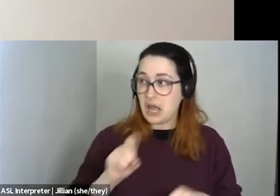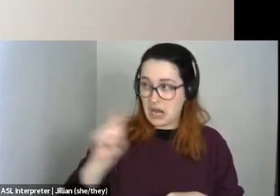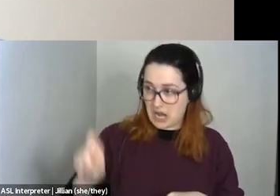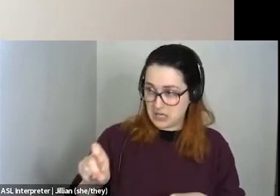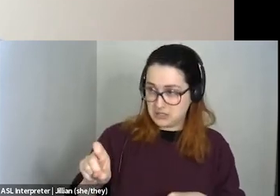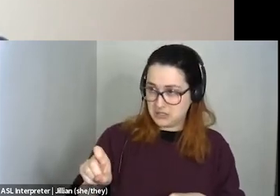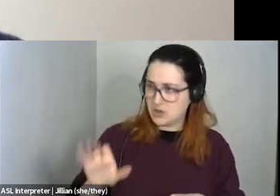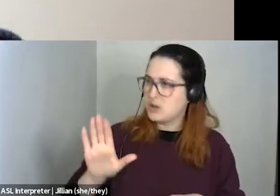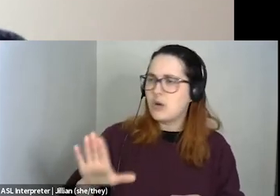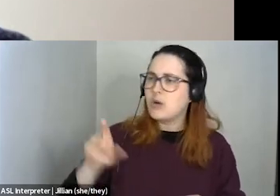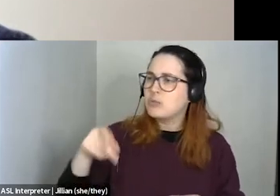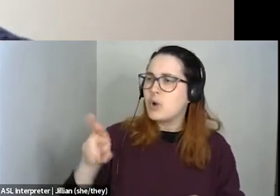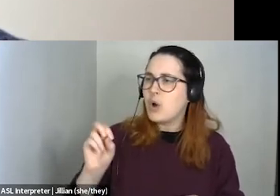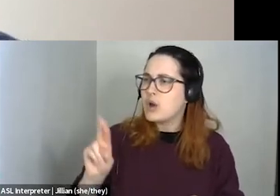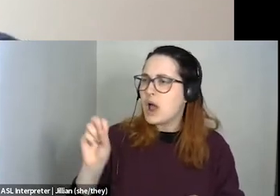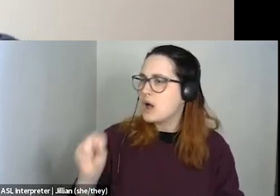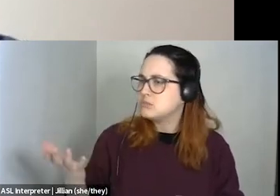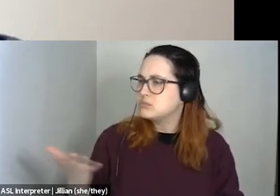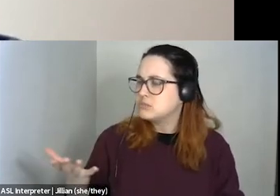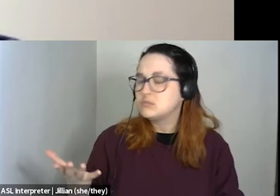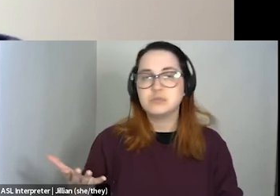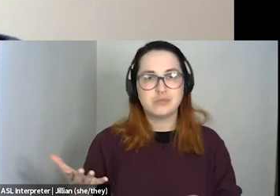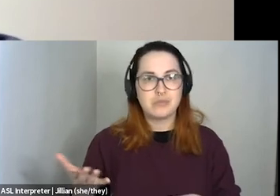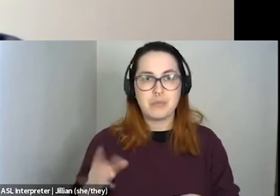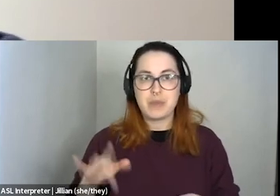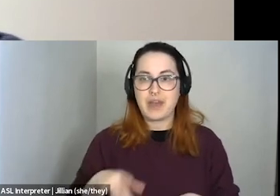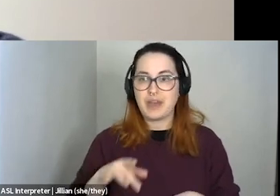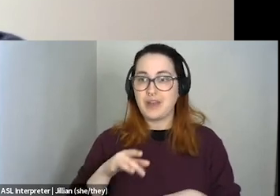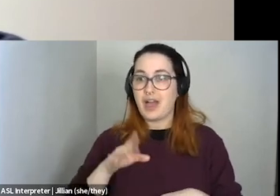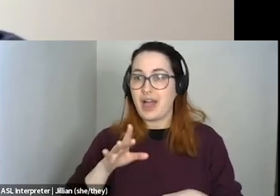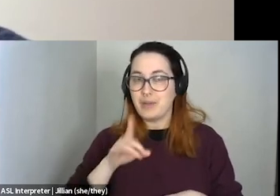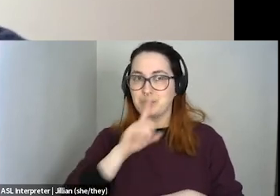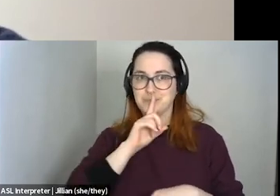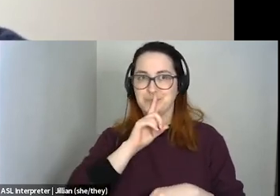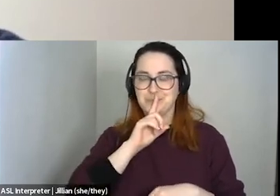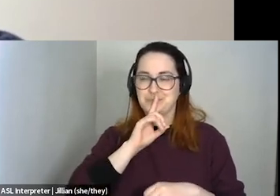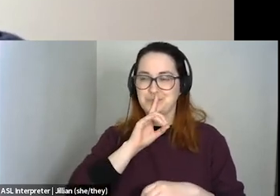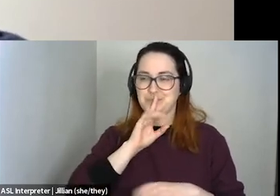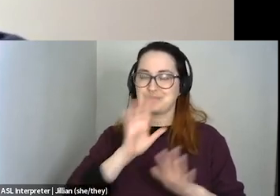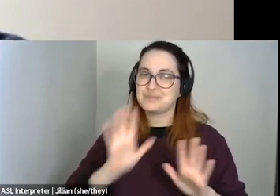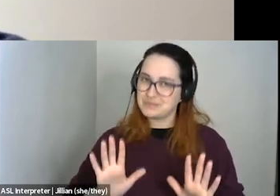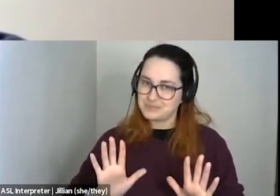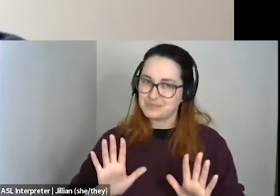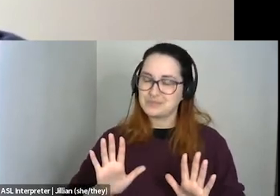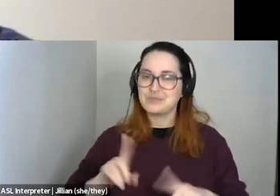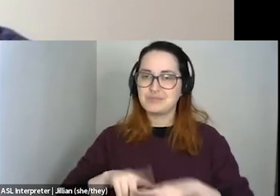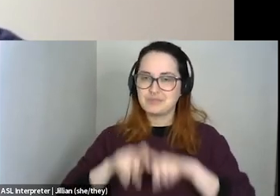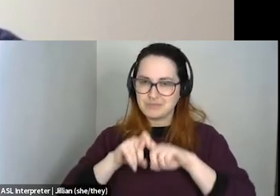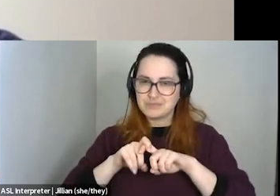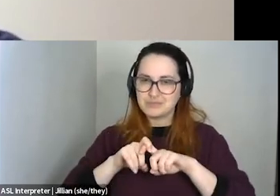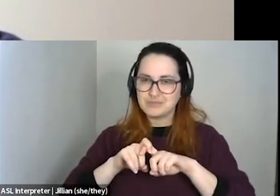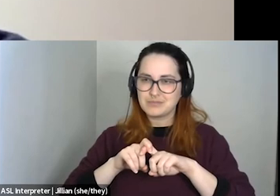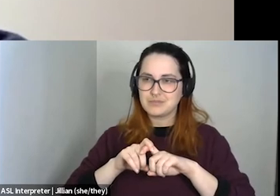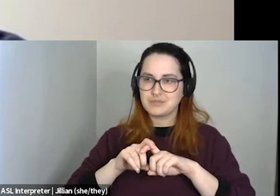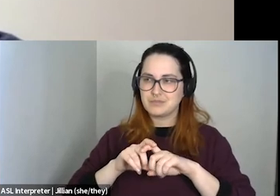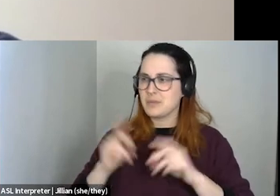uh, what pronouns would you like me to use? You know, but like just stopping before you sort of go right to like, you know, does she, her